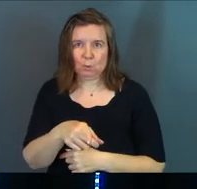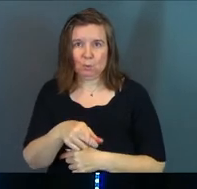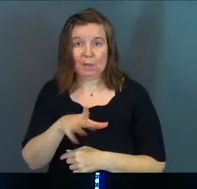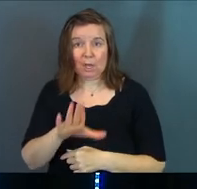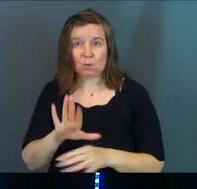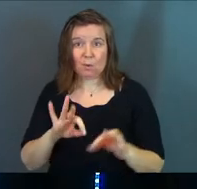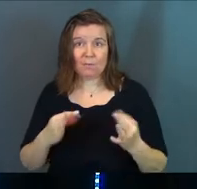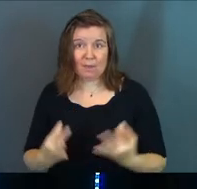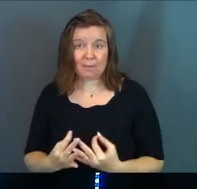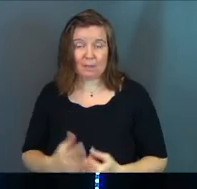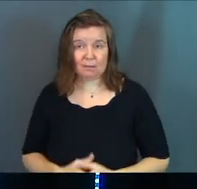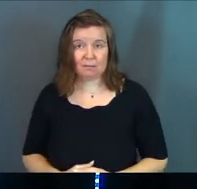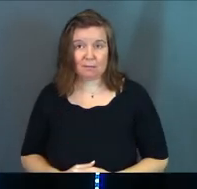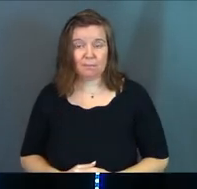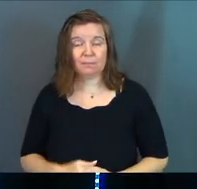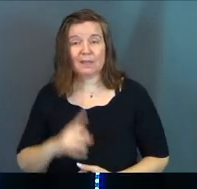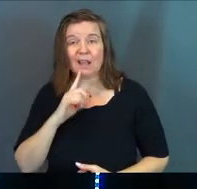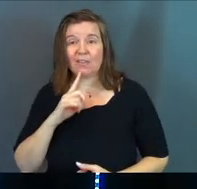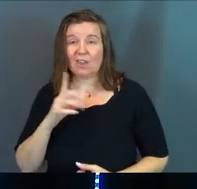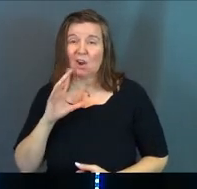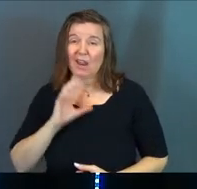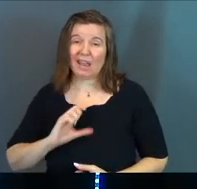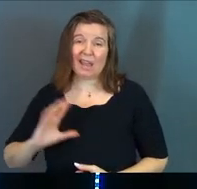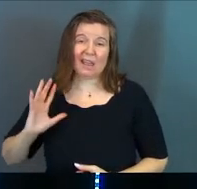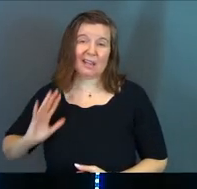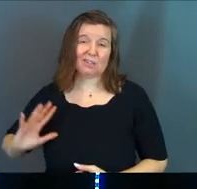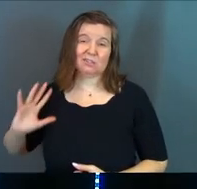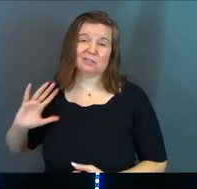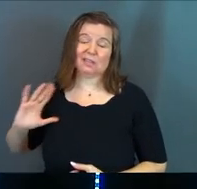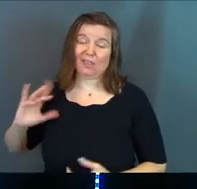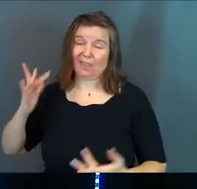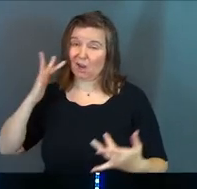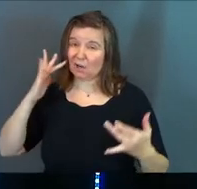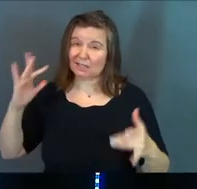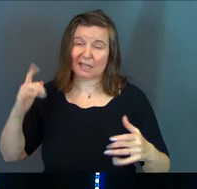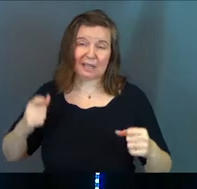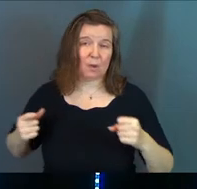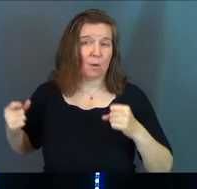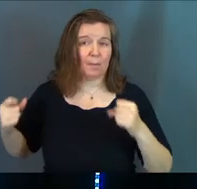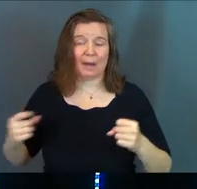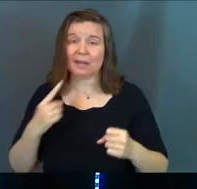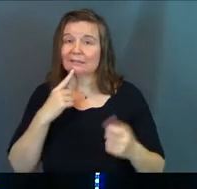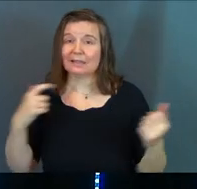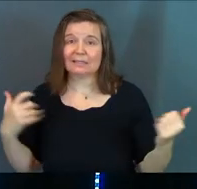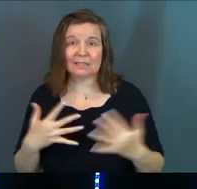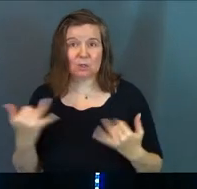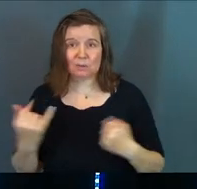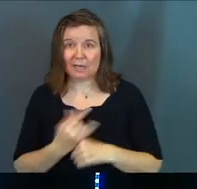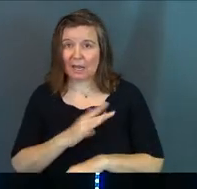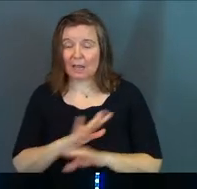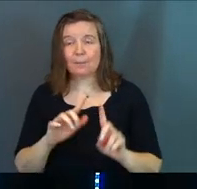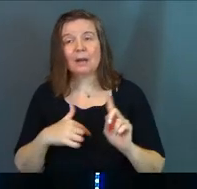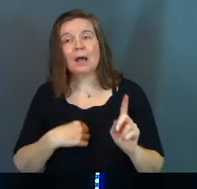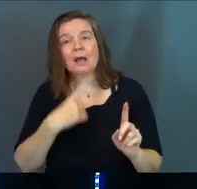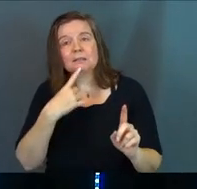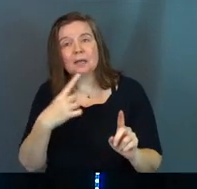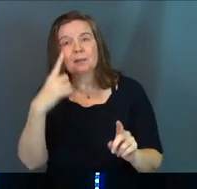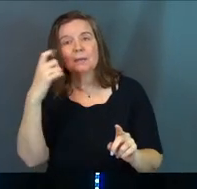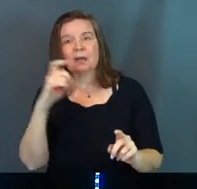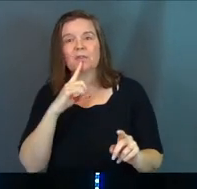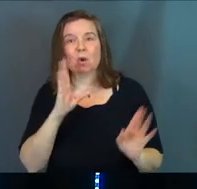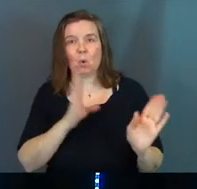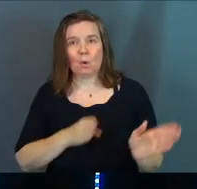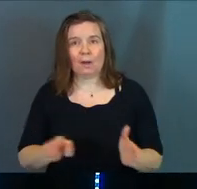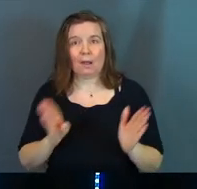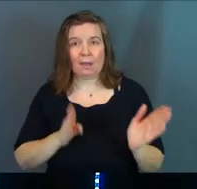your family. And they are ancient. And they are intelligent. And they are powerful. I don't say that to scare you today. I just say it because